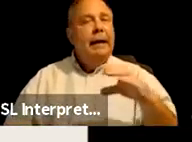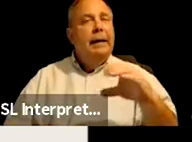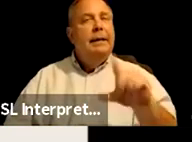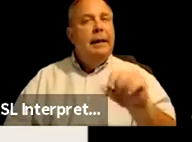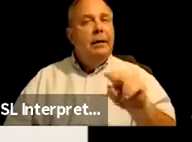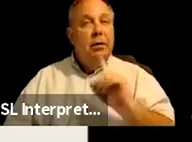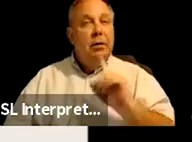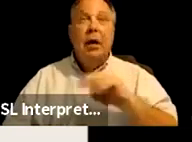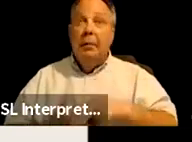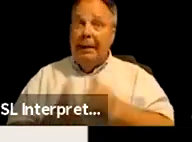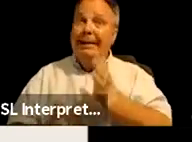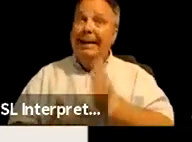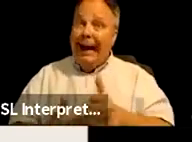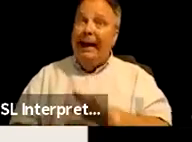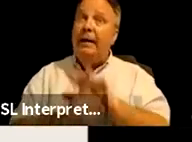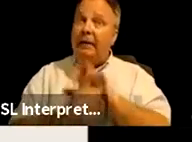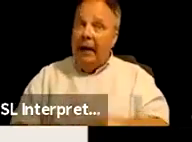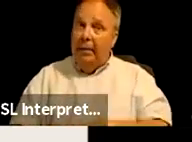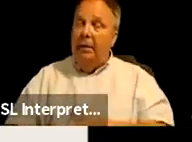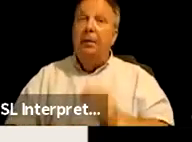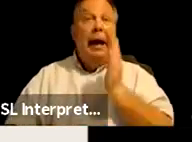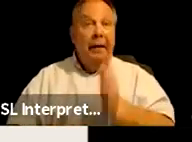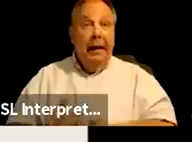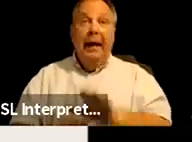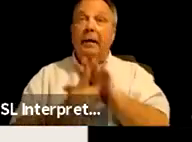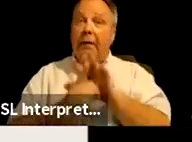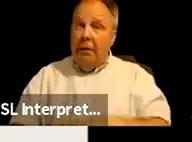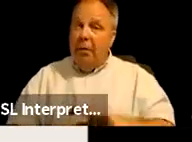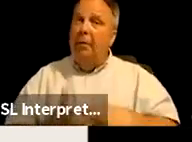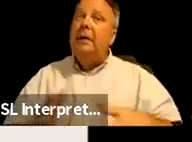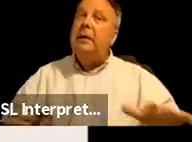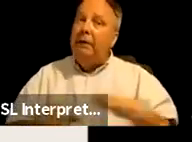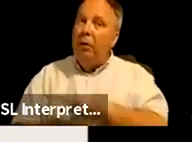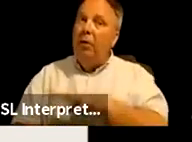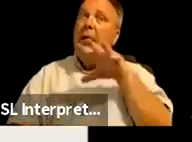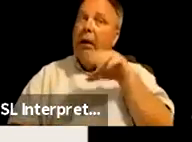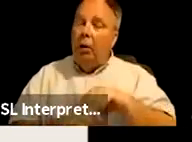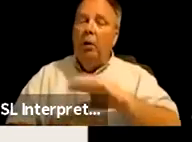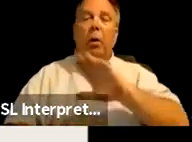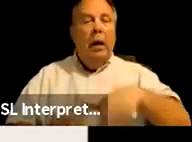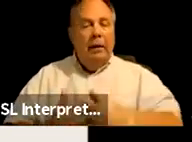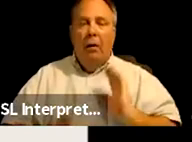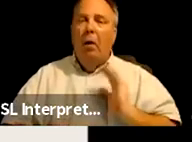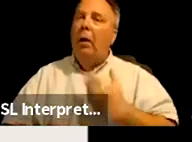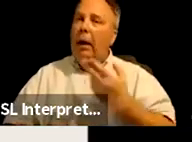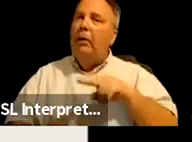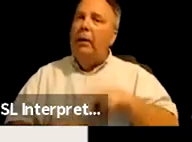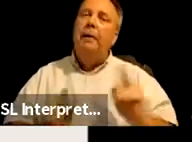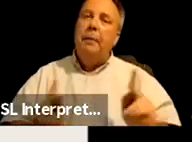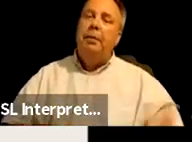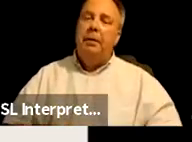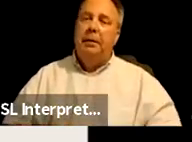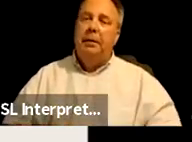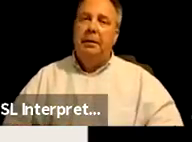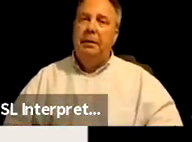end of ableism and the end of ableism also means the full inclusion of all our native people. So where do we go